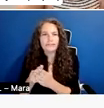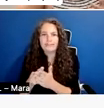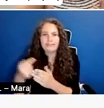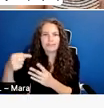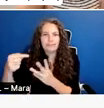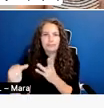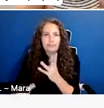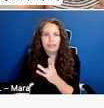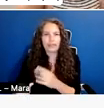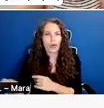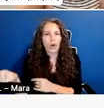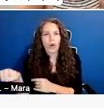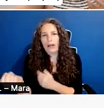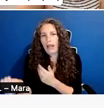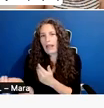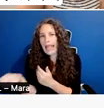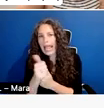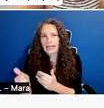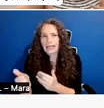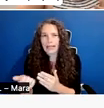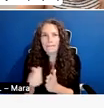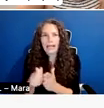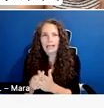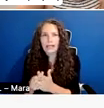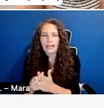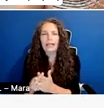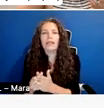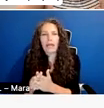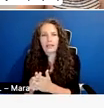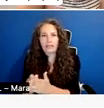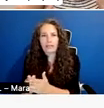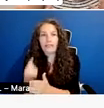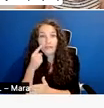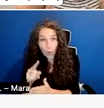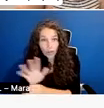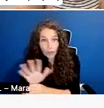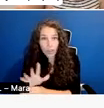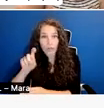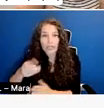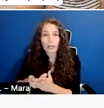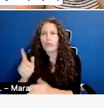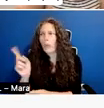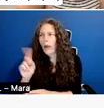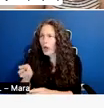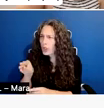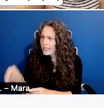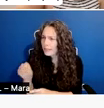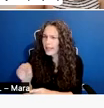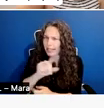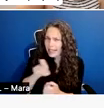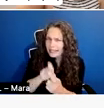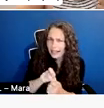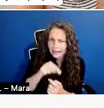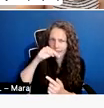the filmmakers are spending it on what they say that they're going to spend it on, AKA the film project itself, and not for example,